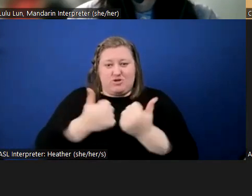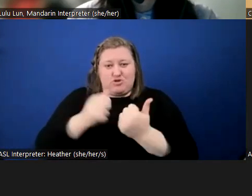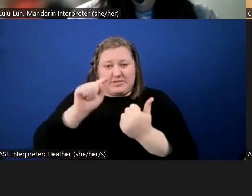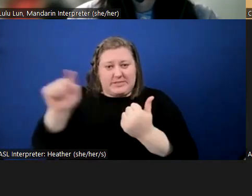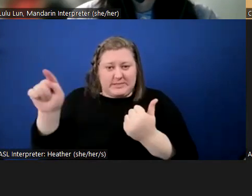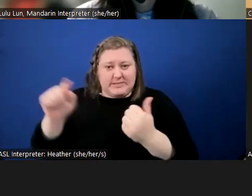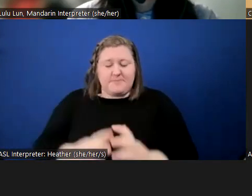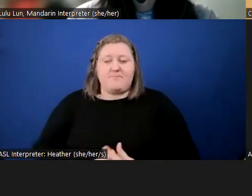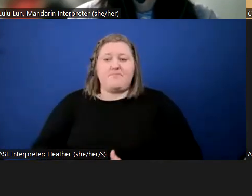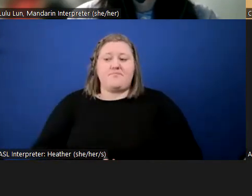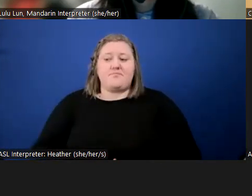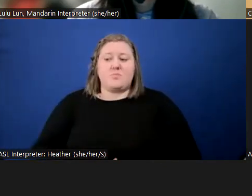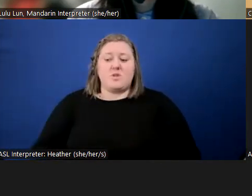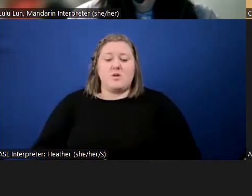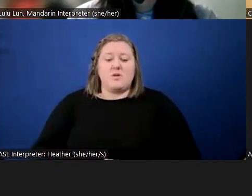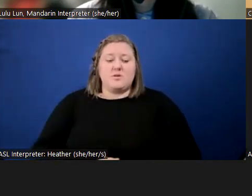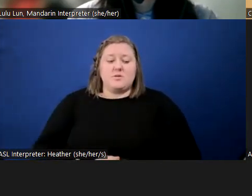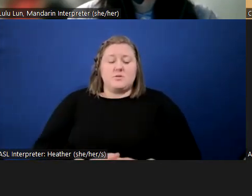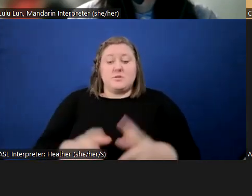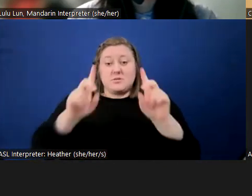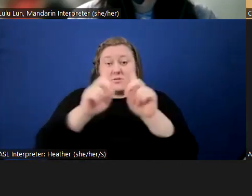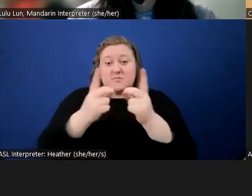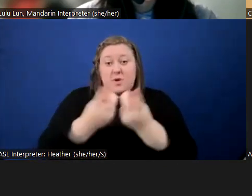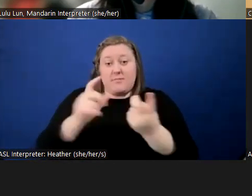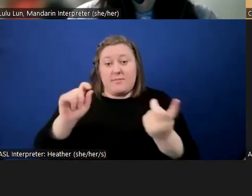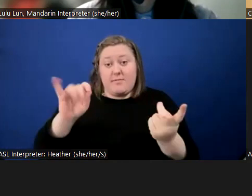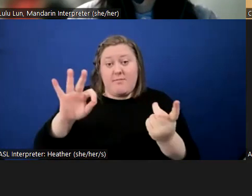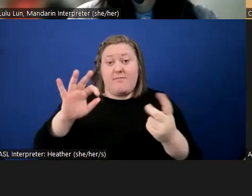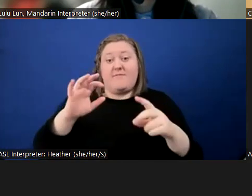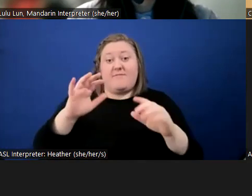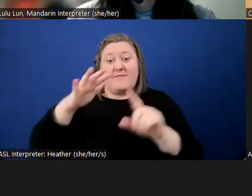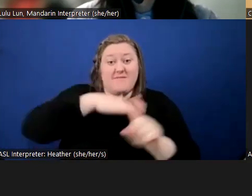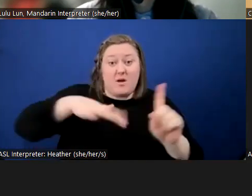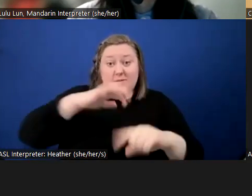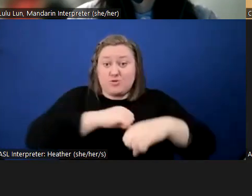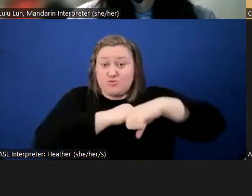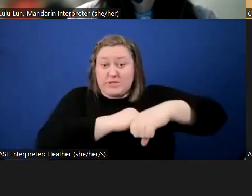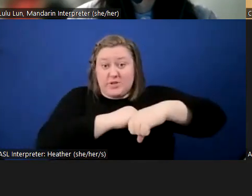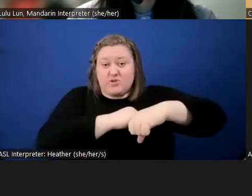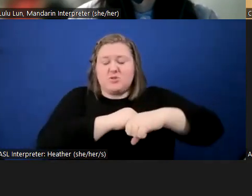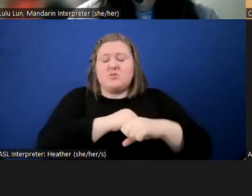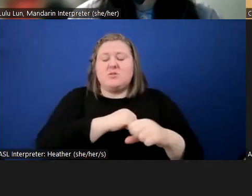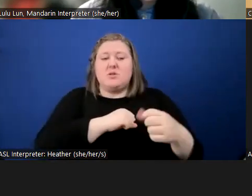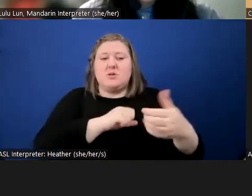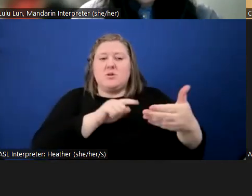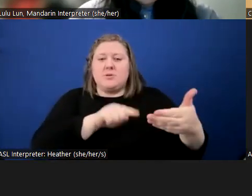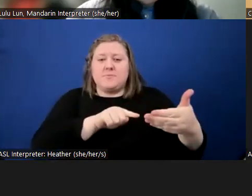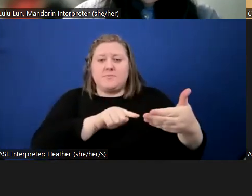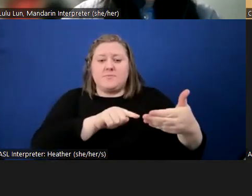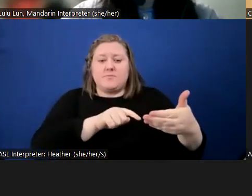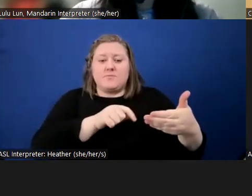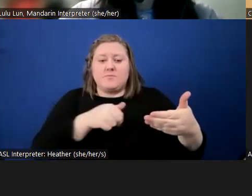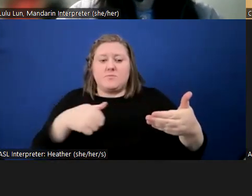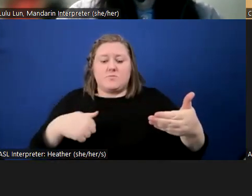For the Department of Environmental Protection, I want to note that I got to see an